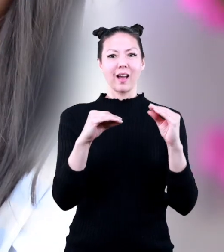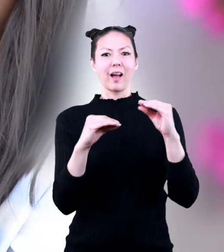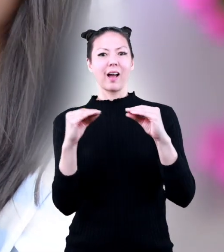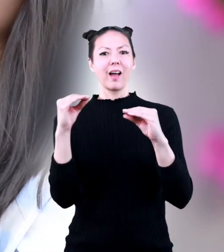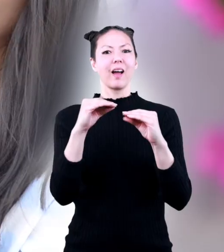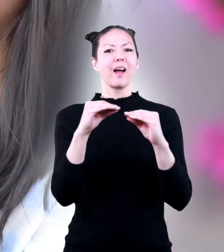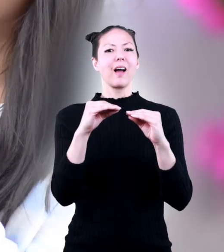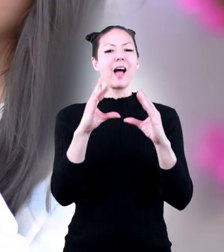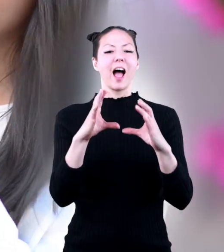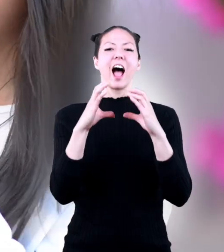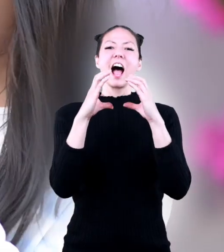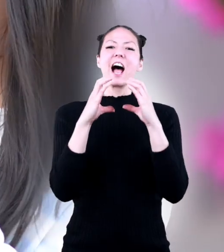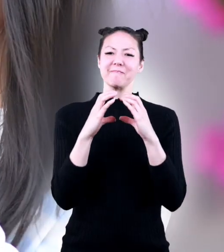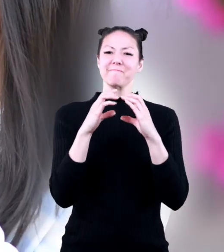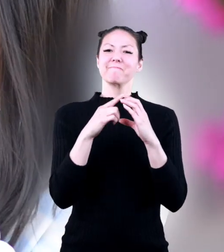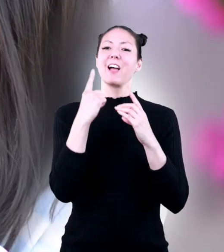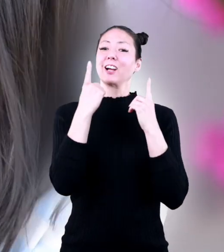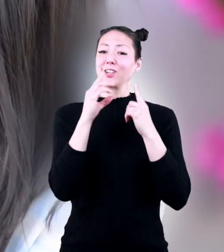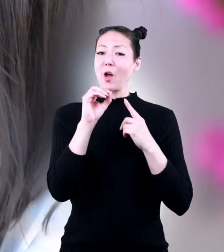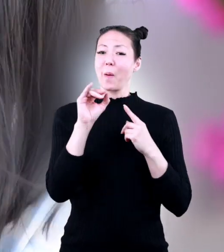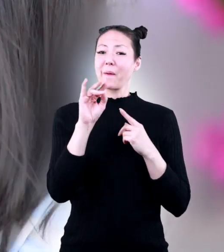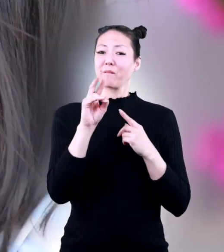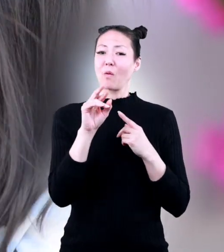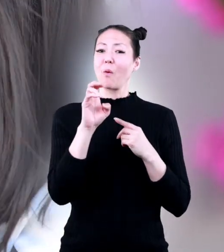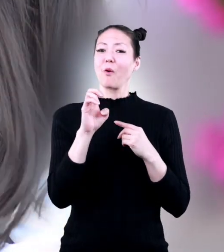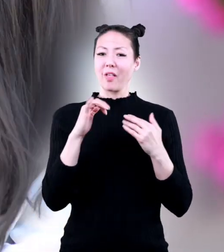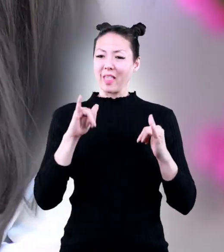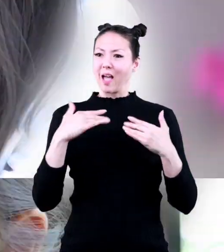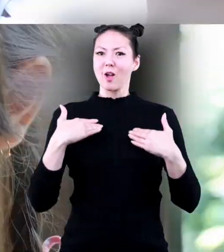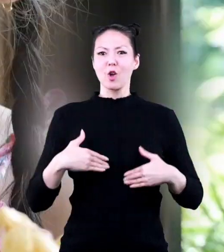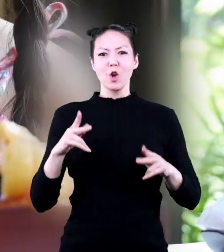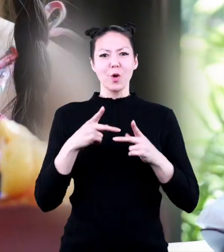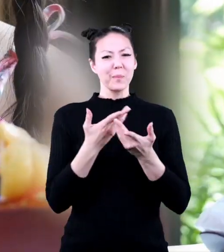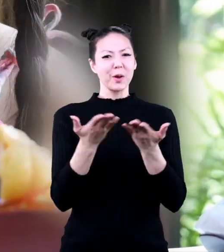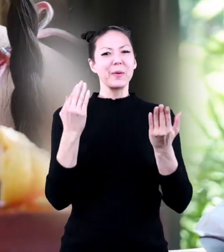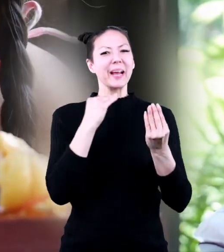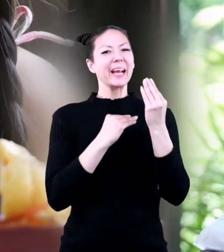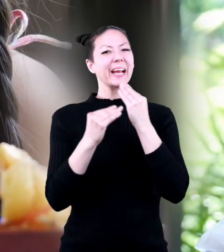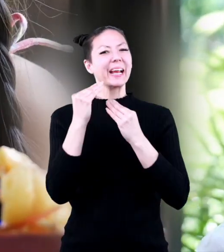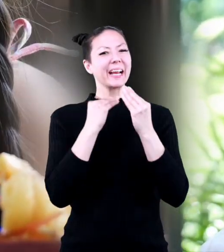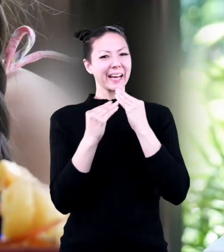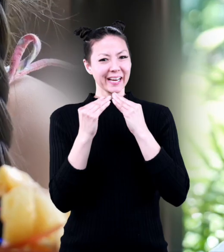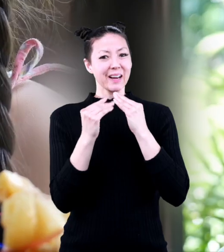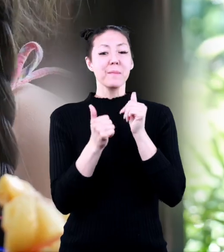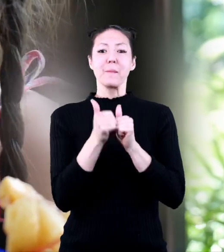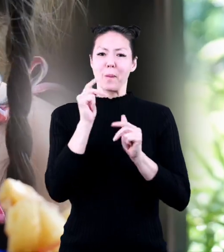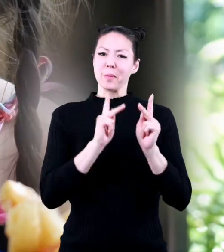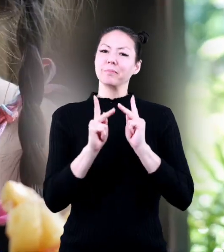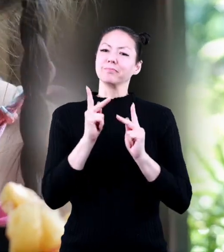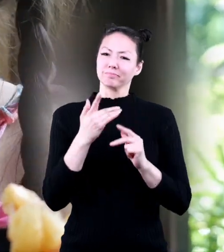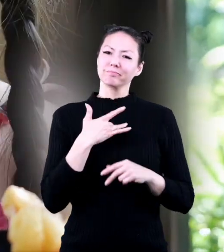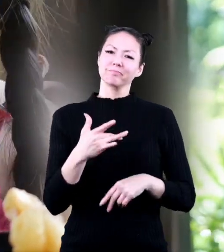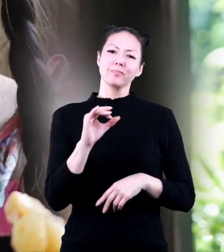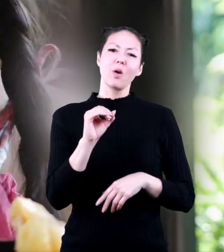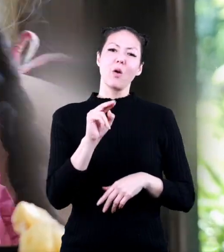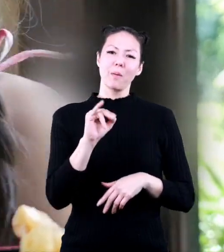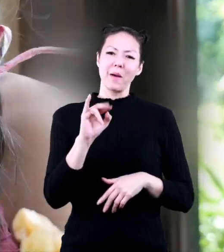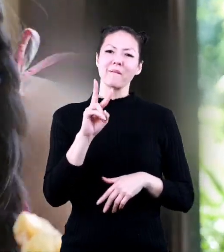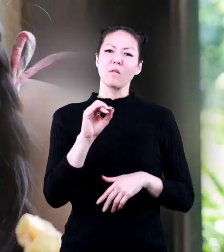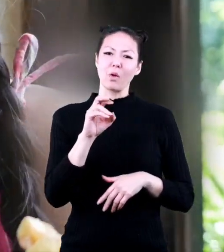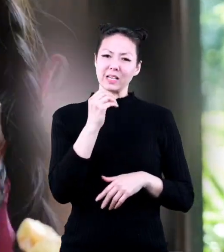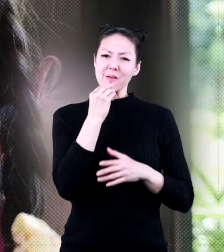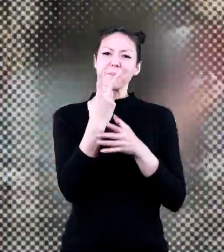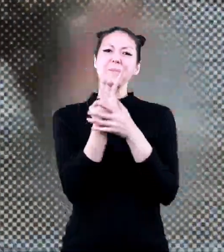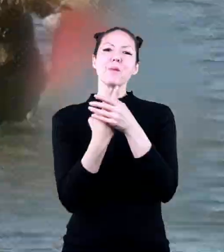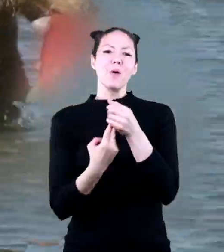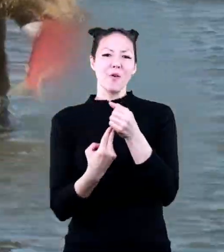probably hit the spot. If the omnivore is a human, that is. In fact, most humans are omnivores.